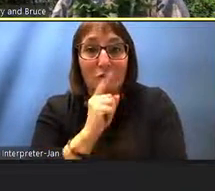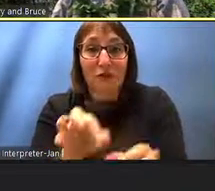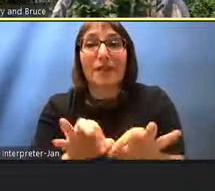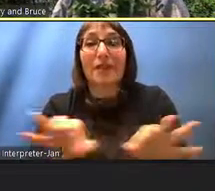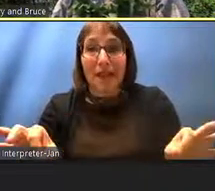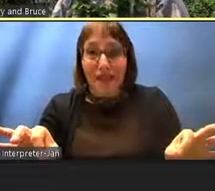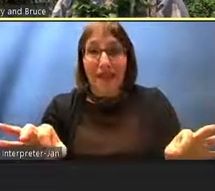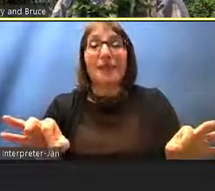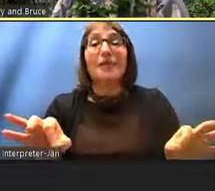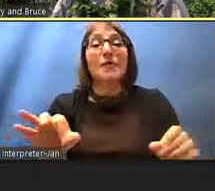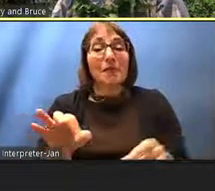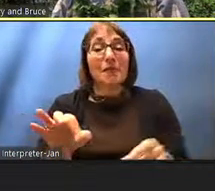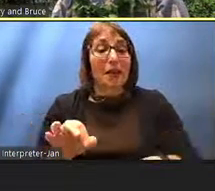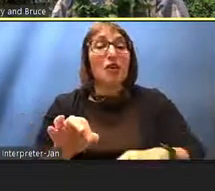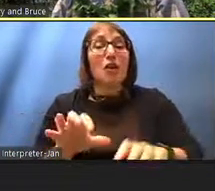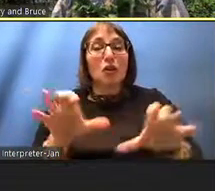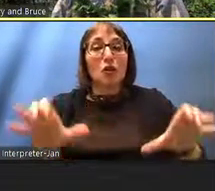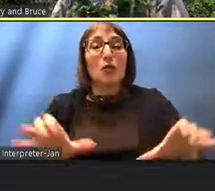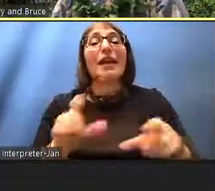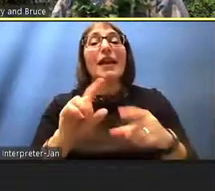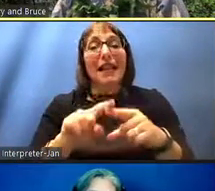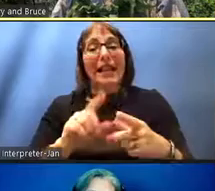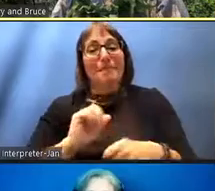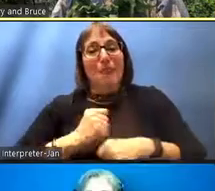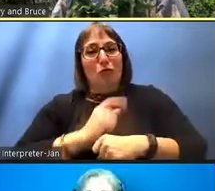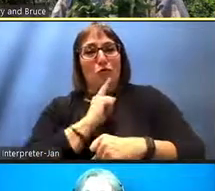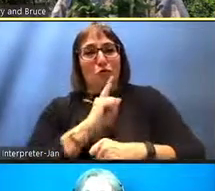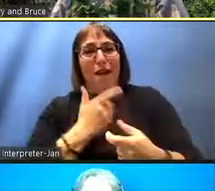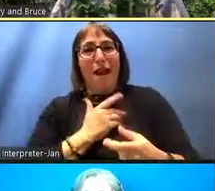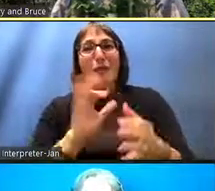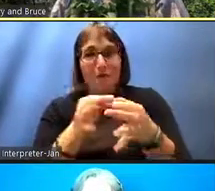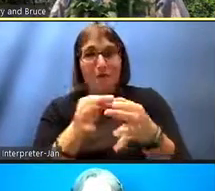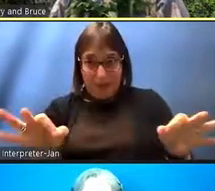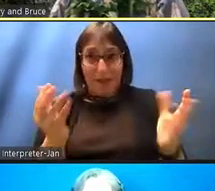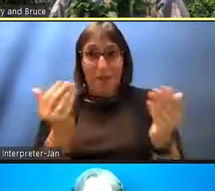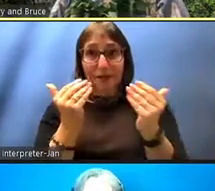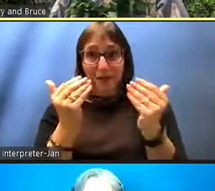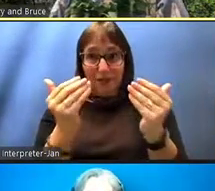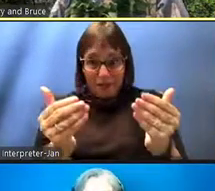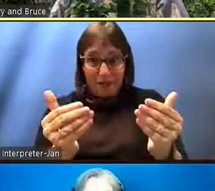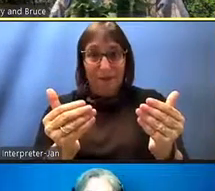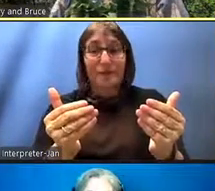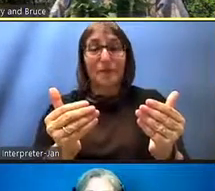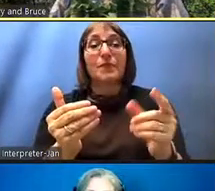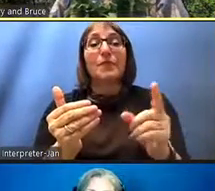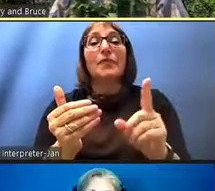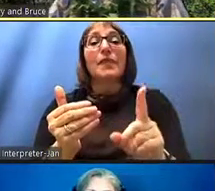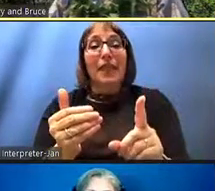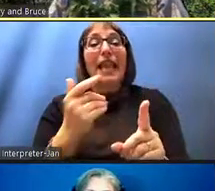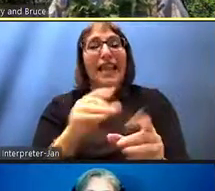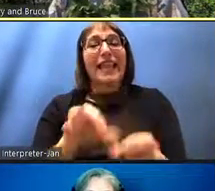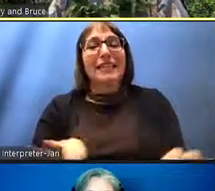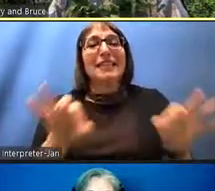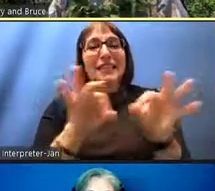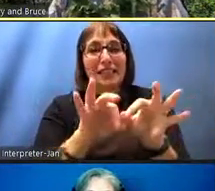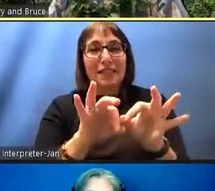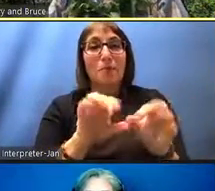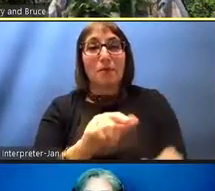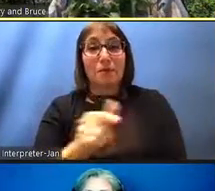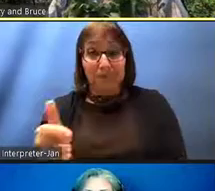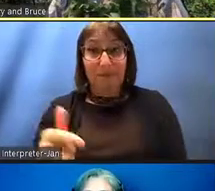something about keeping our language going because it's important to us at this conference